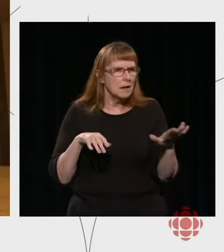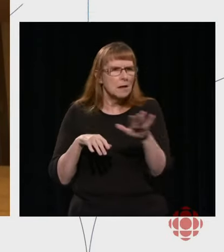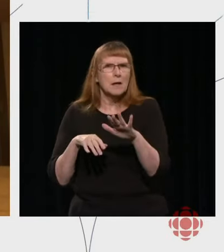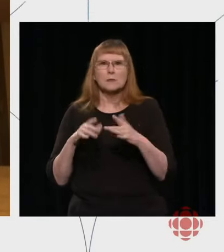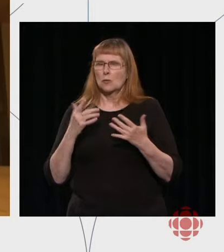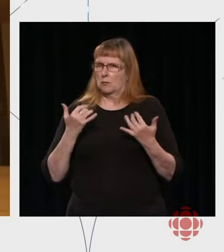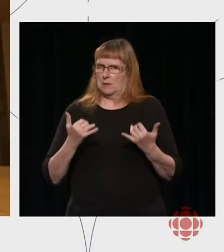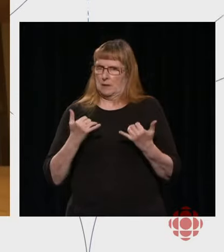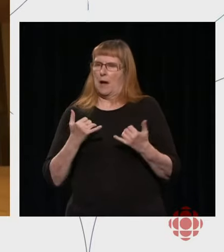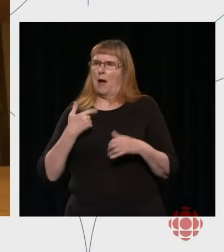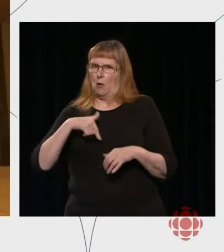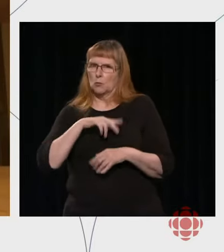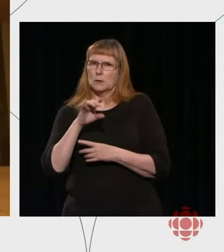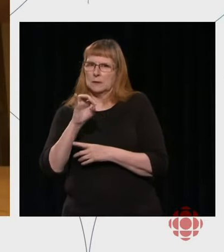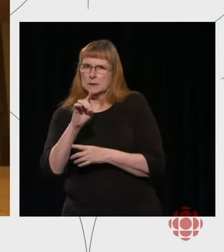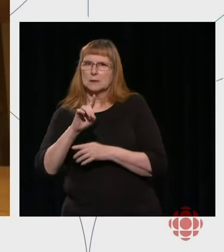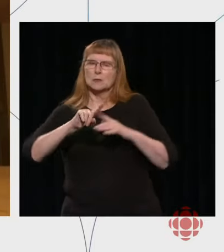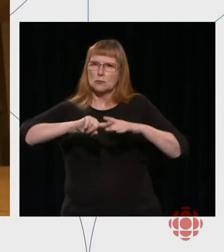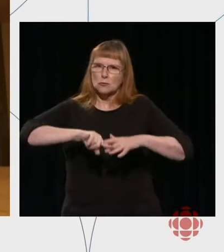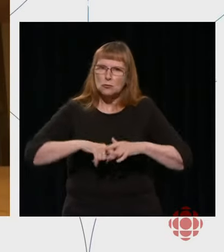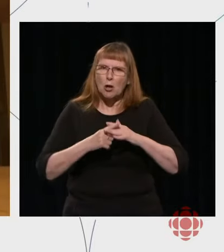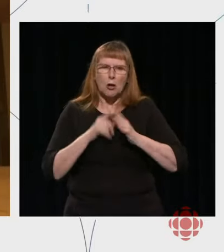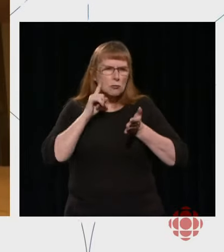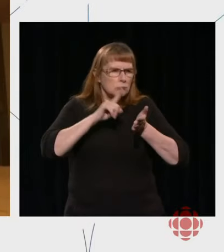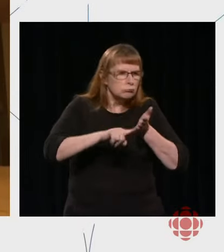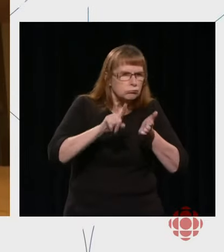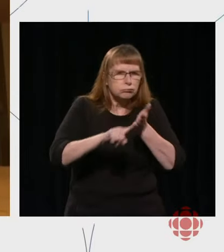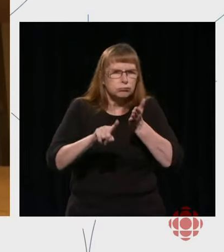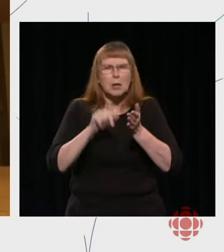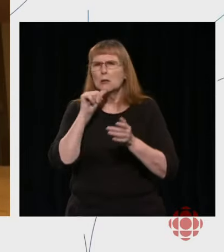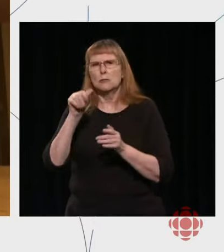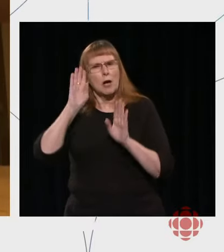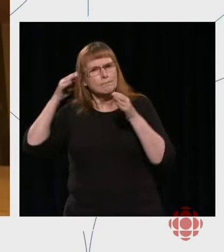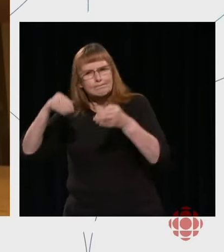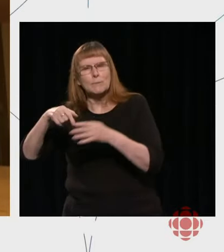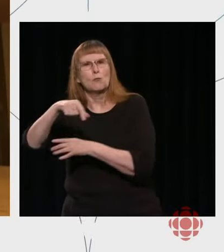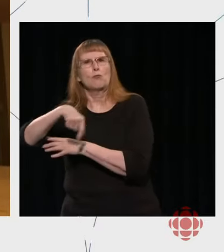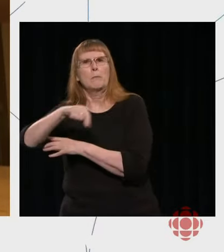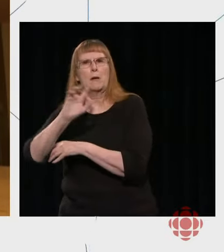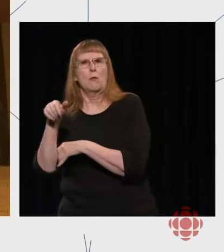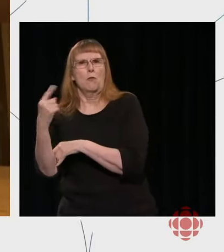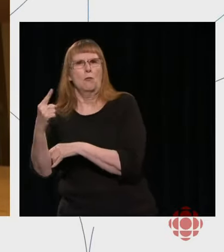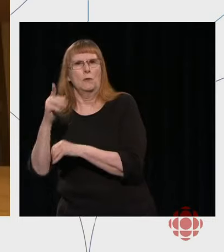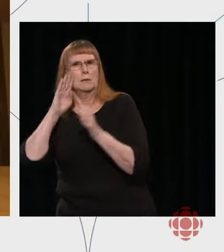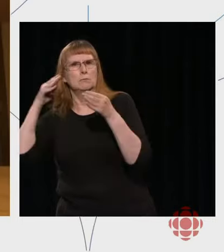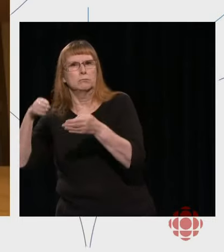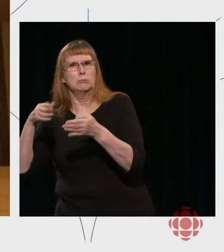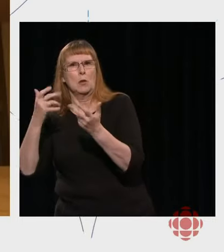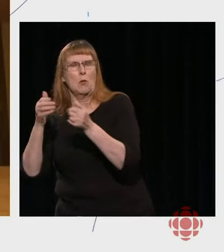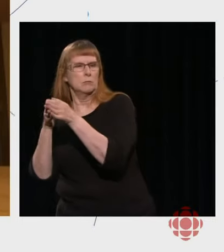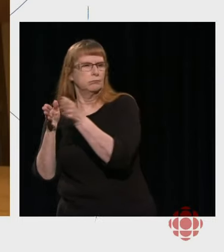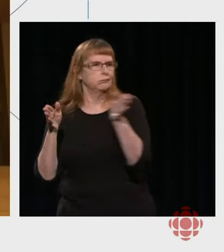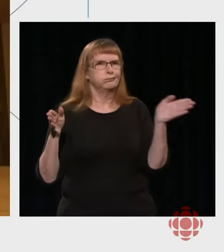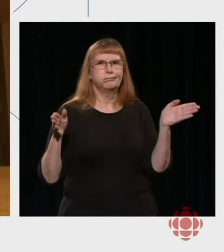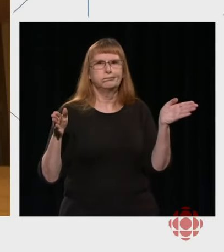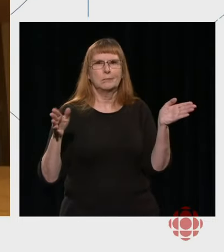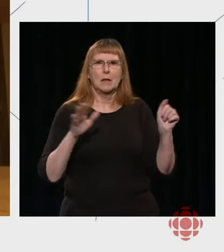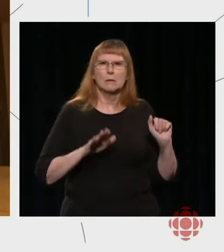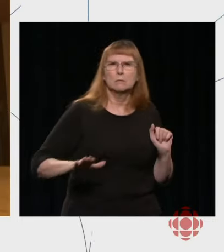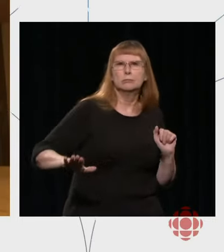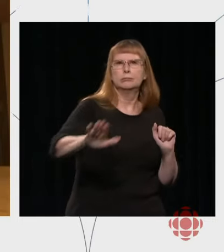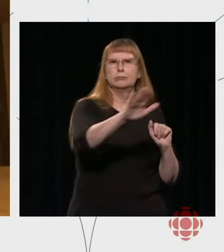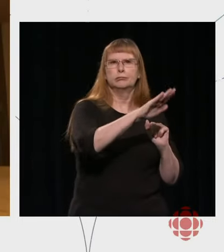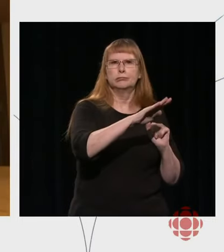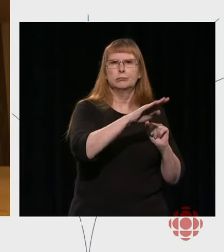initiatives to do research outside of Quebec, so that we reflect different regions, so that we